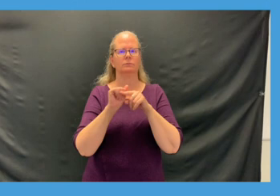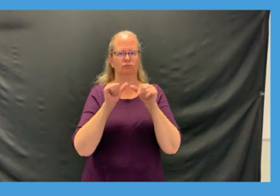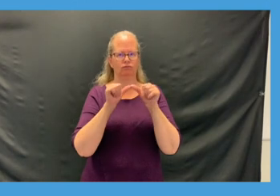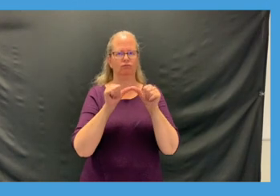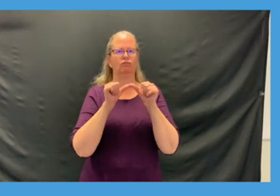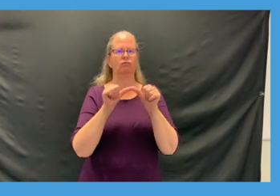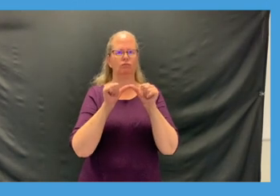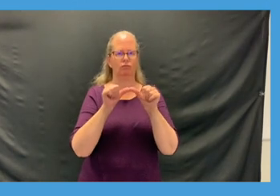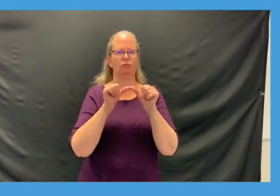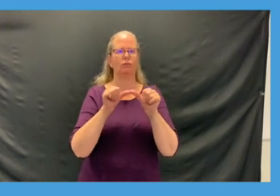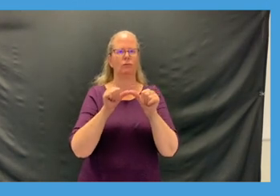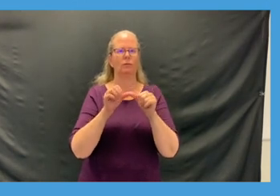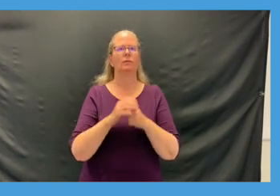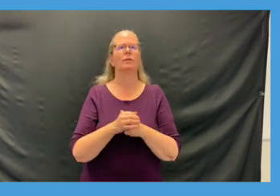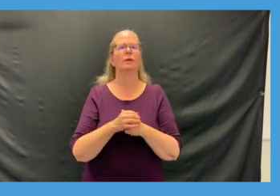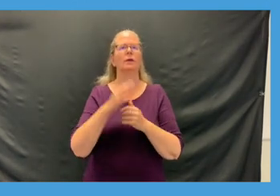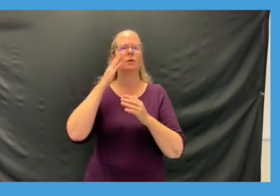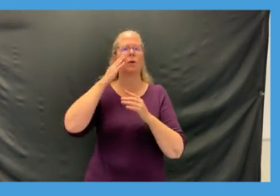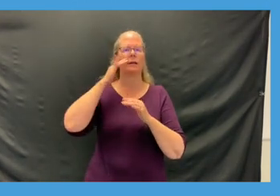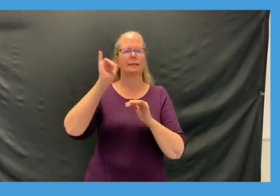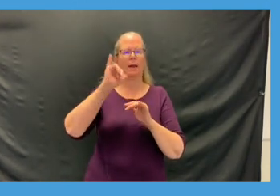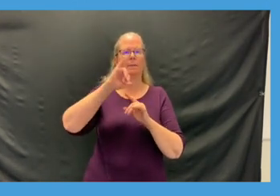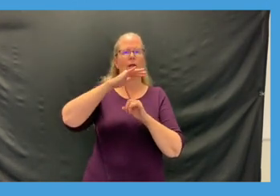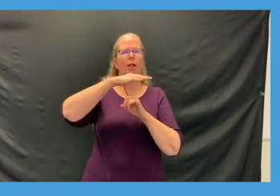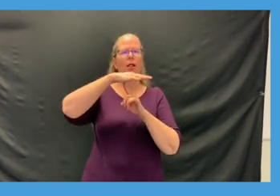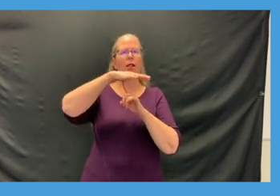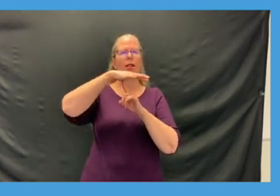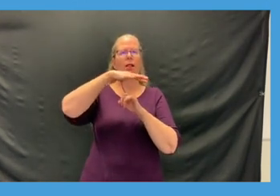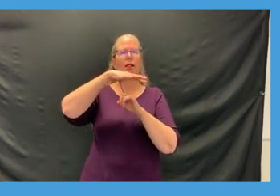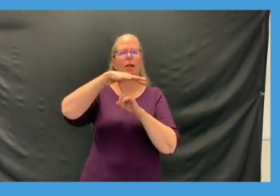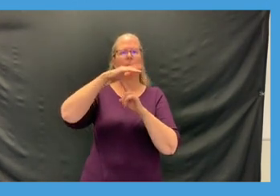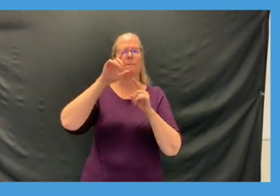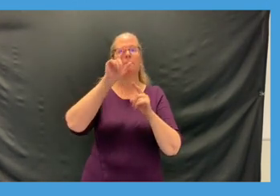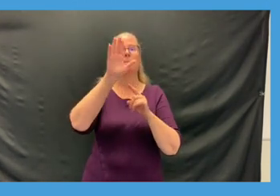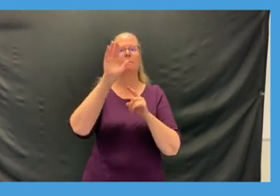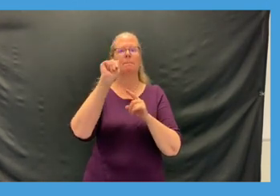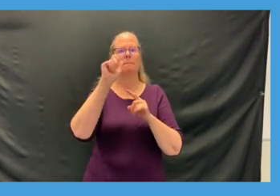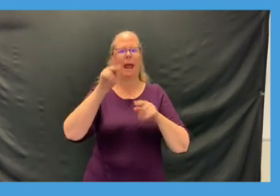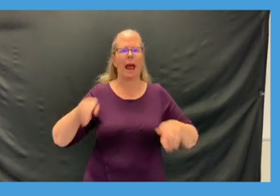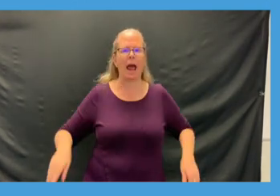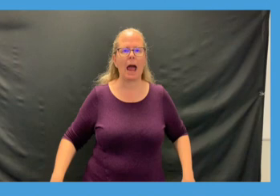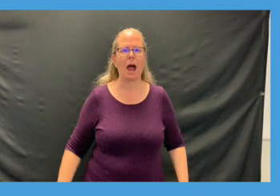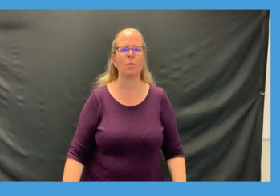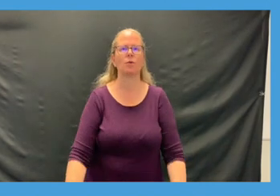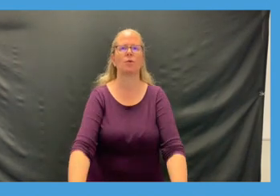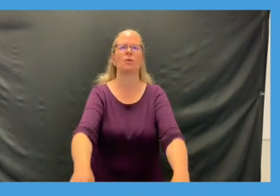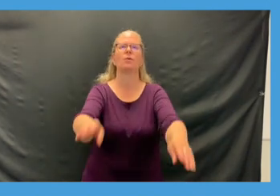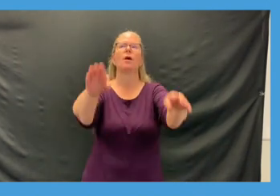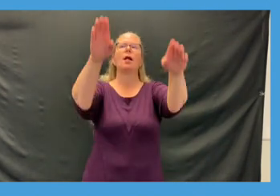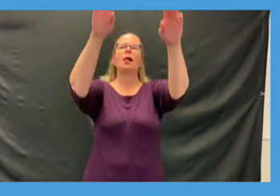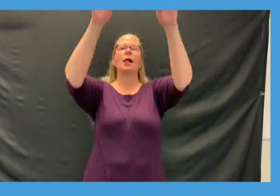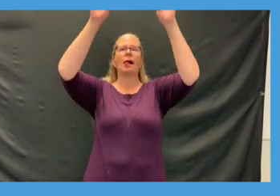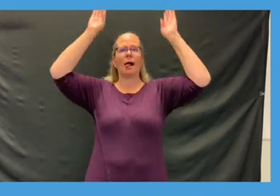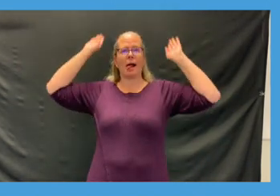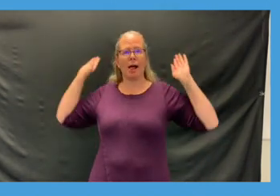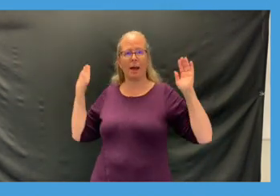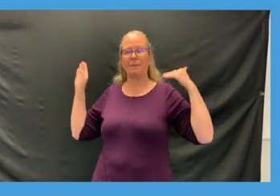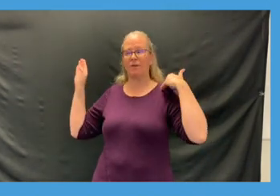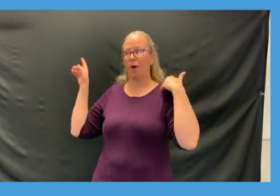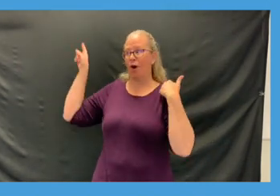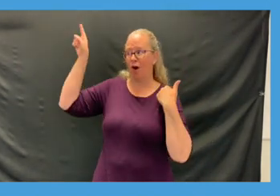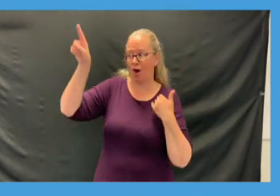now we're gonna switch directions so bring your arms back nice and big big